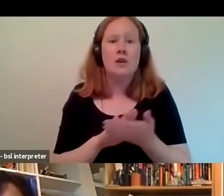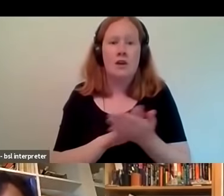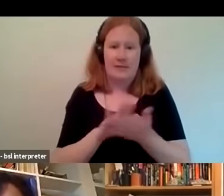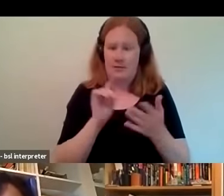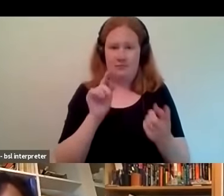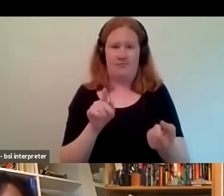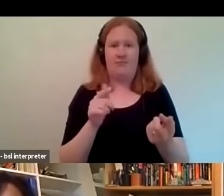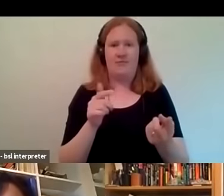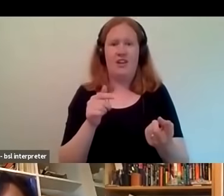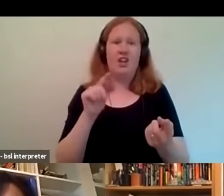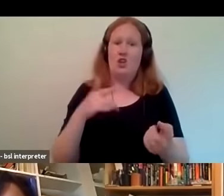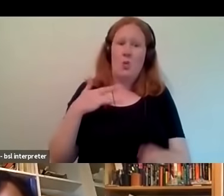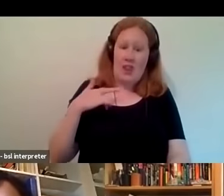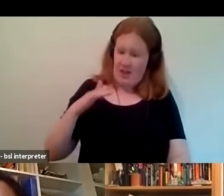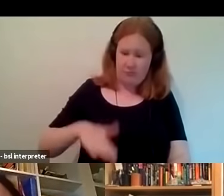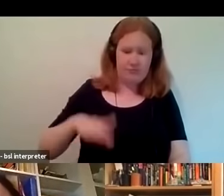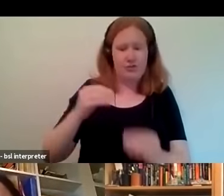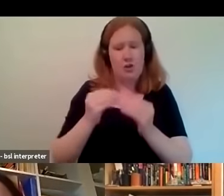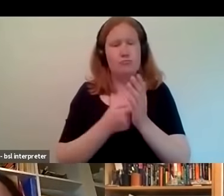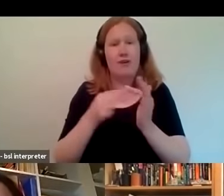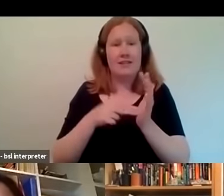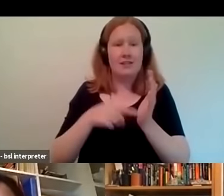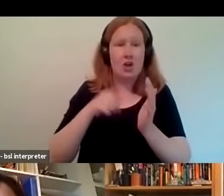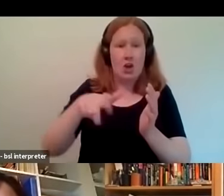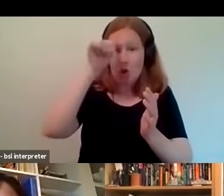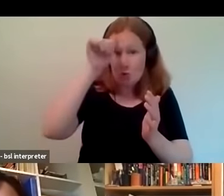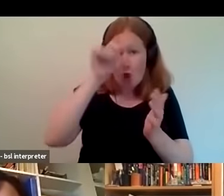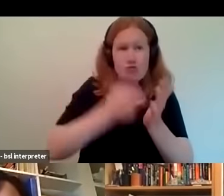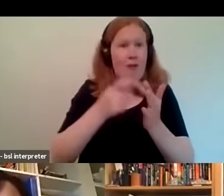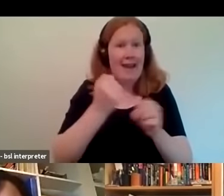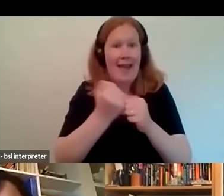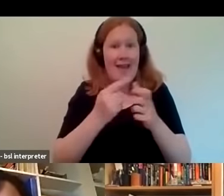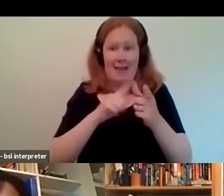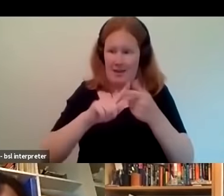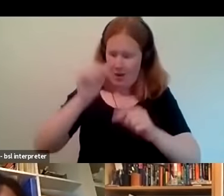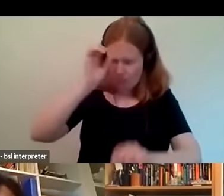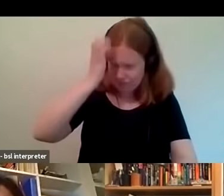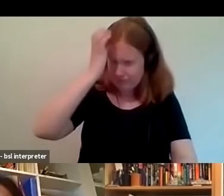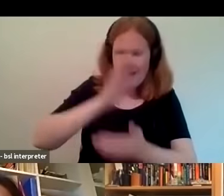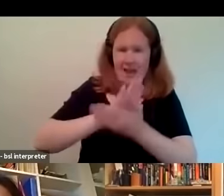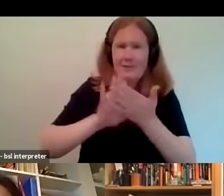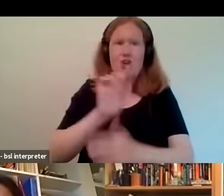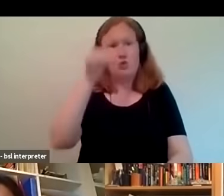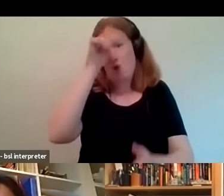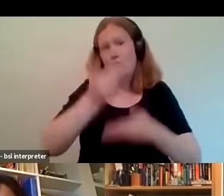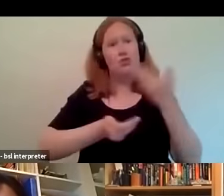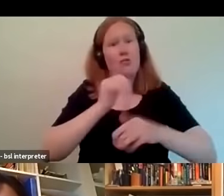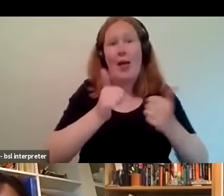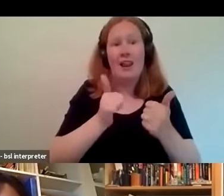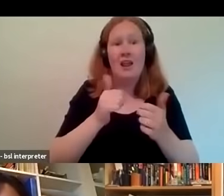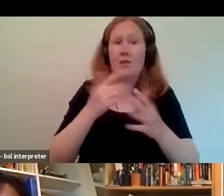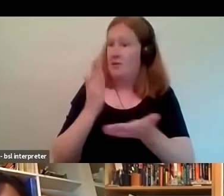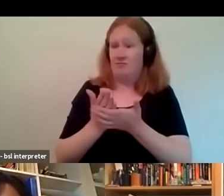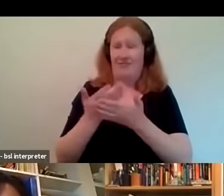you if you if you're into reggae and you know brent very well you know it but it's not a story that is is captured